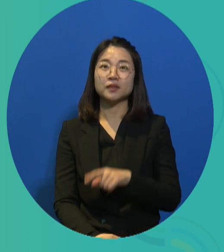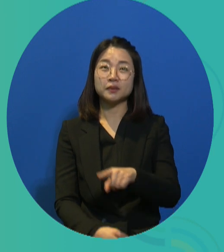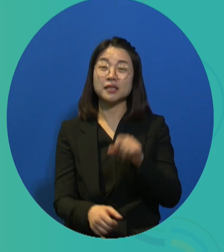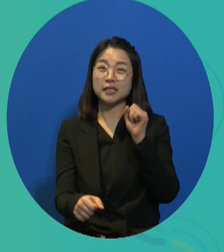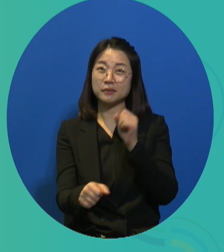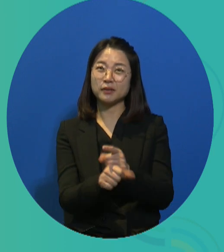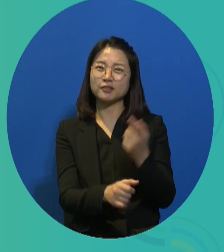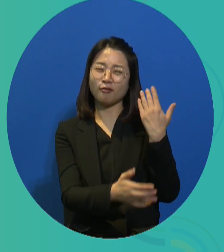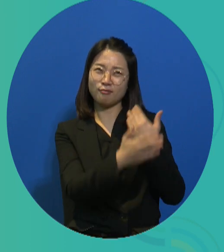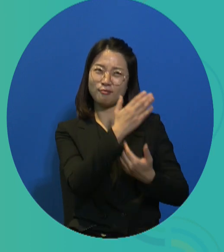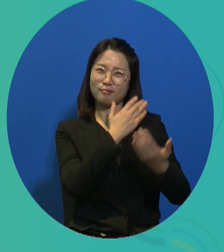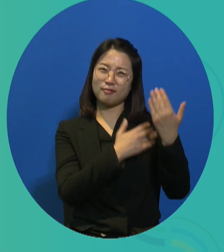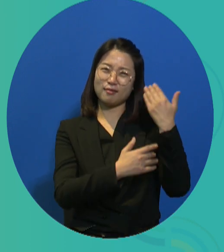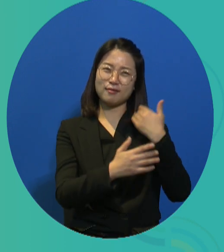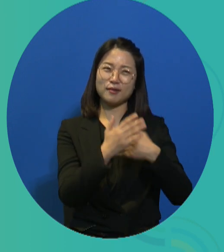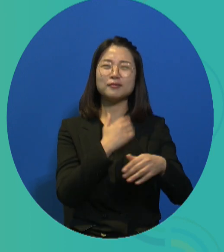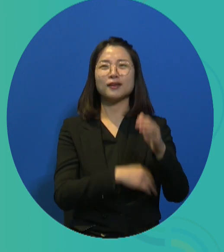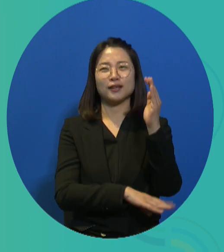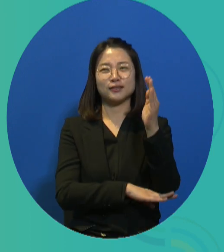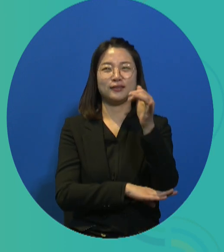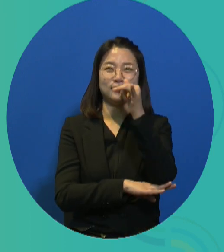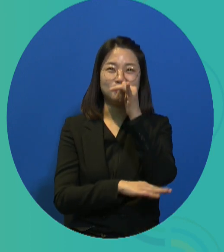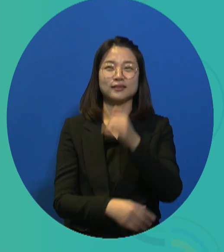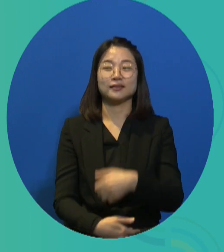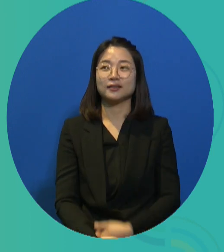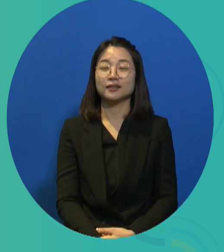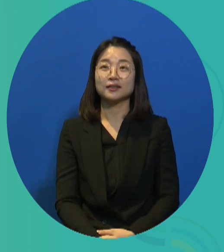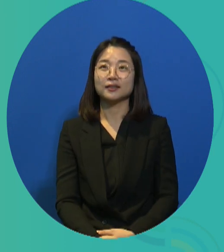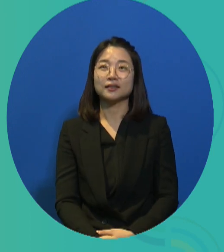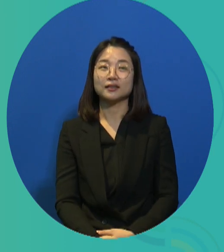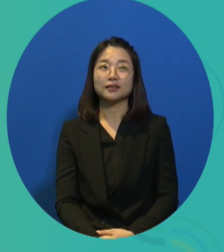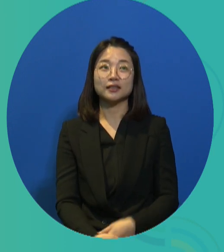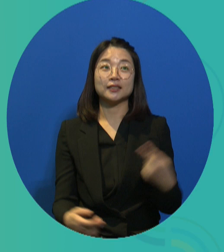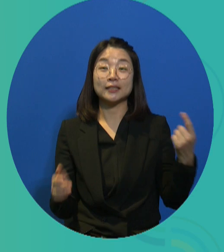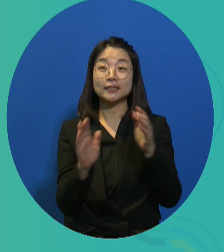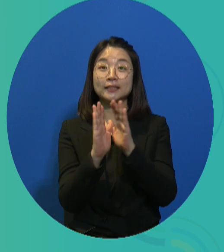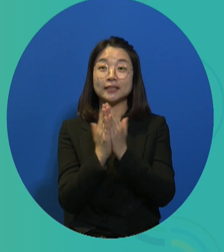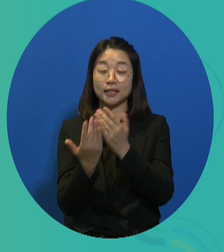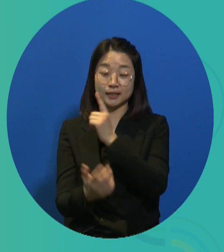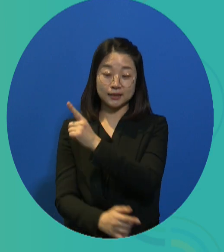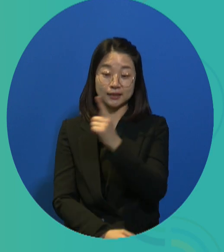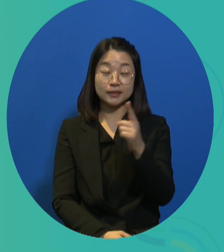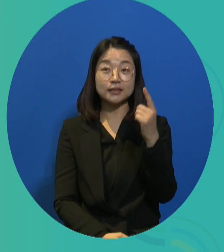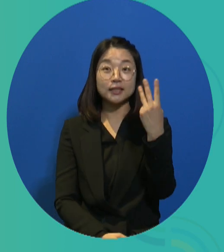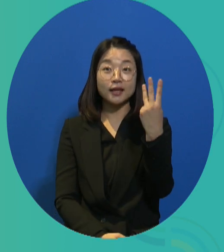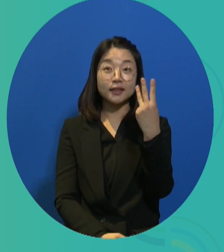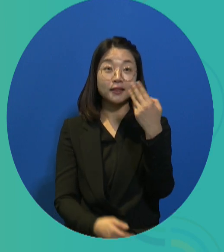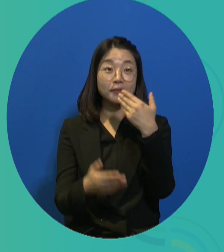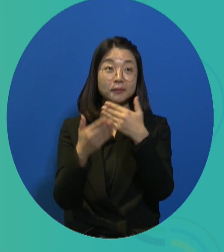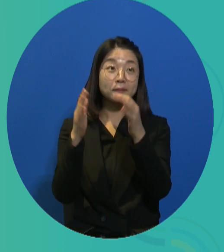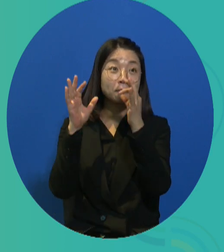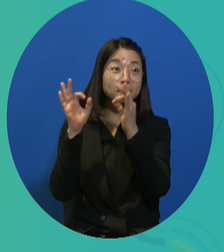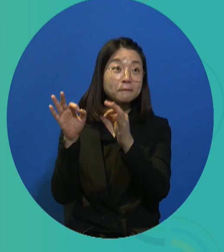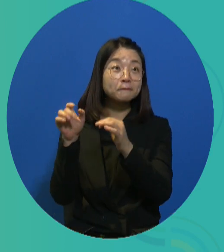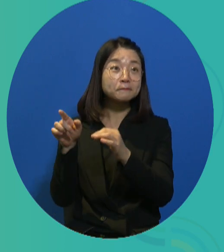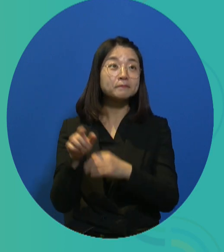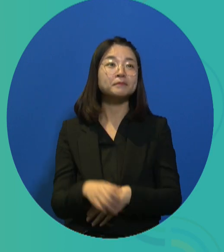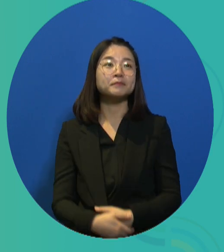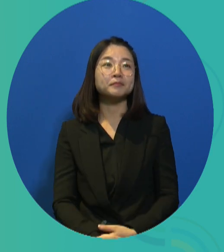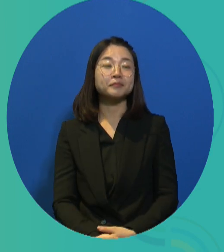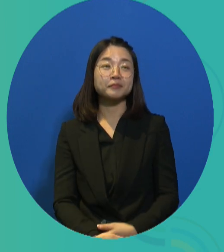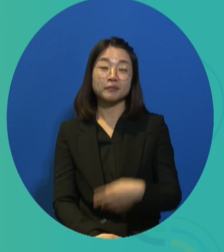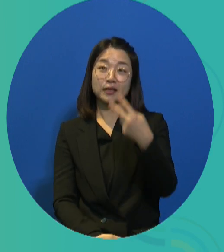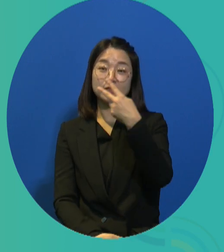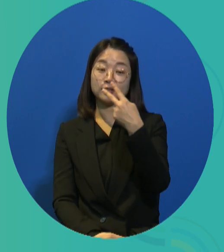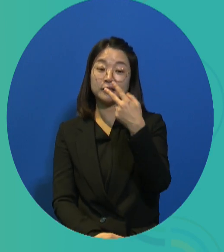it as the government trying to provide some more jobs to the state. But this is an actual concrete system. And if you take a